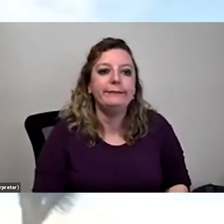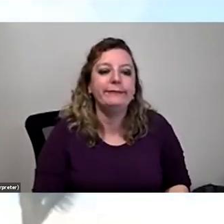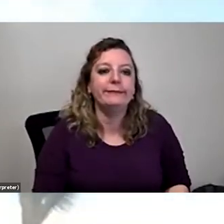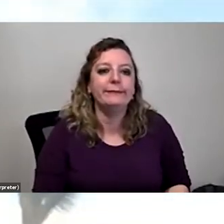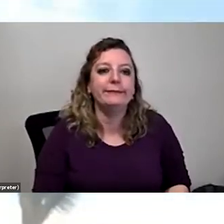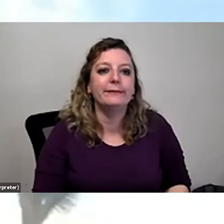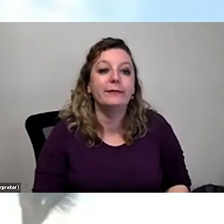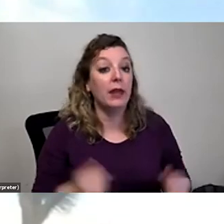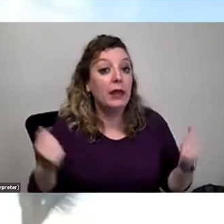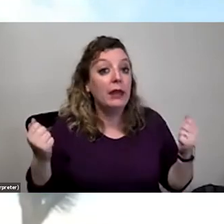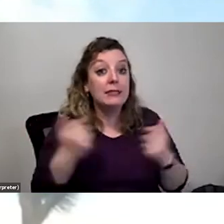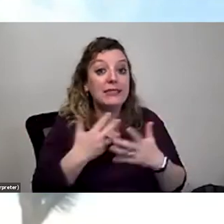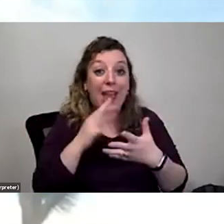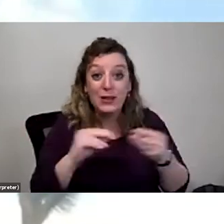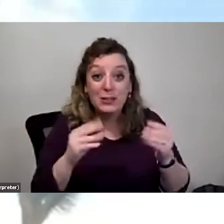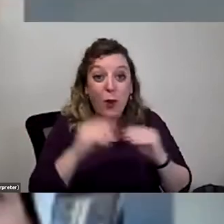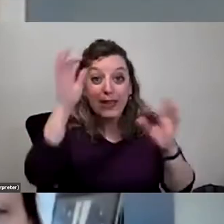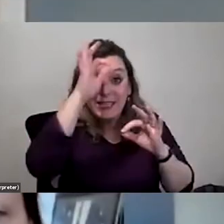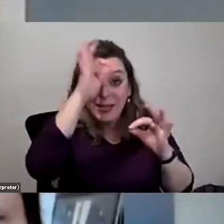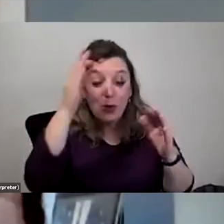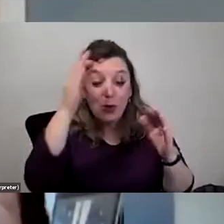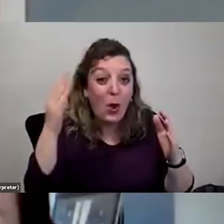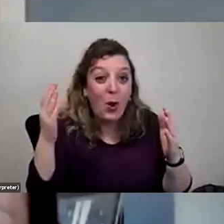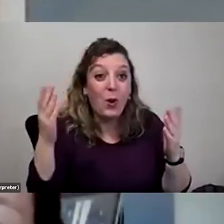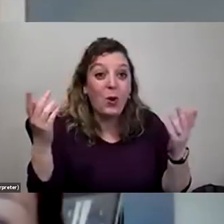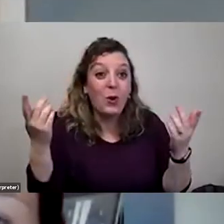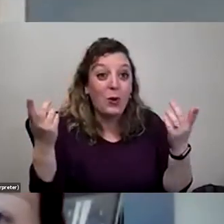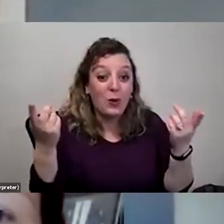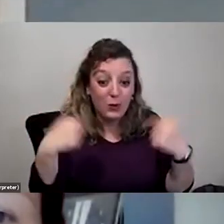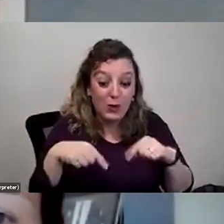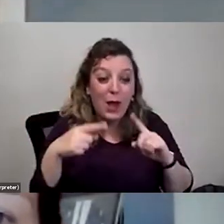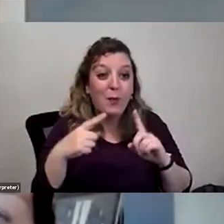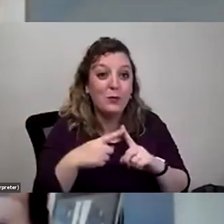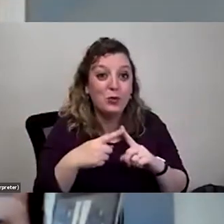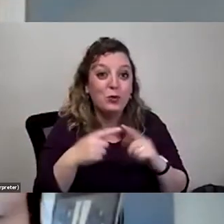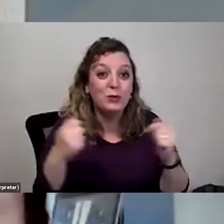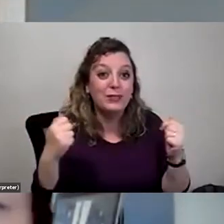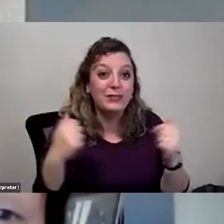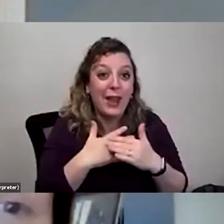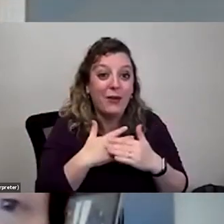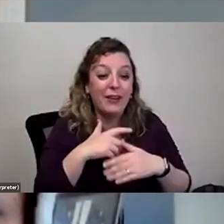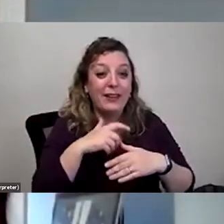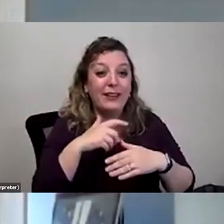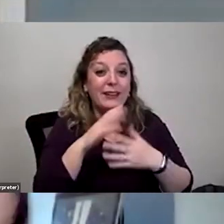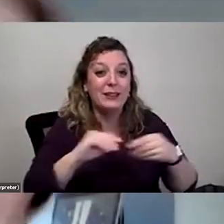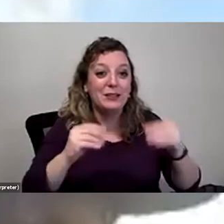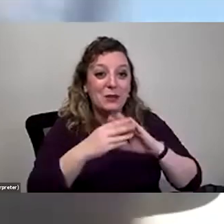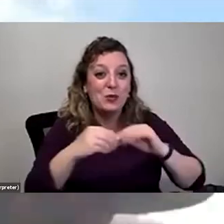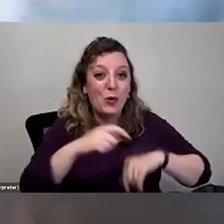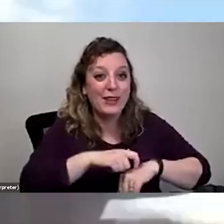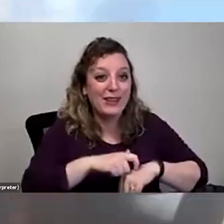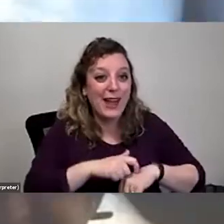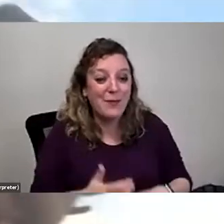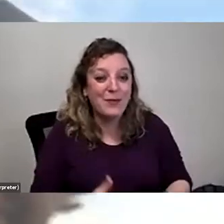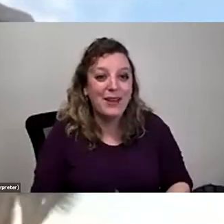It's a scary story. So you didn't know you're coming to Sarah Jane's horror hour. I, I held up the